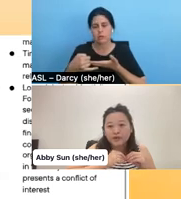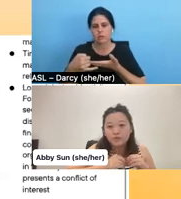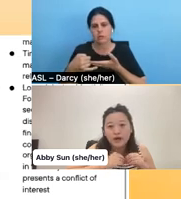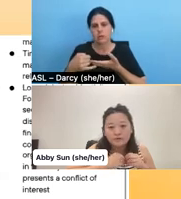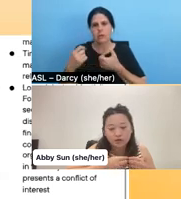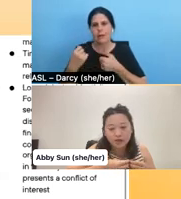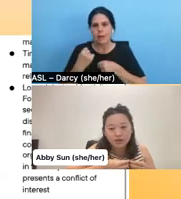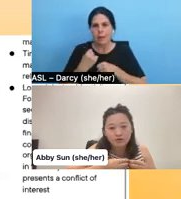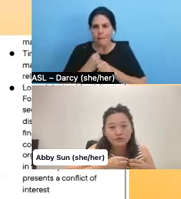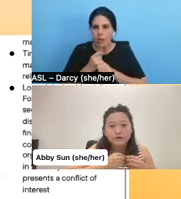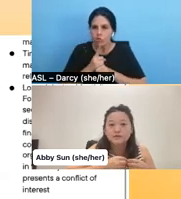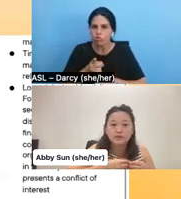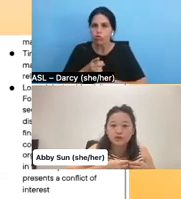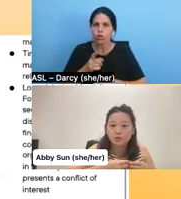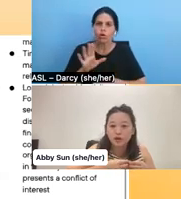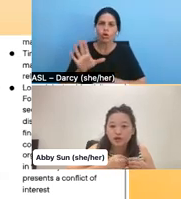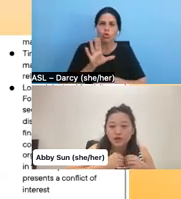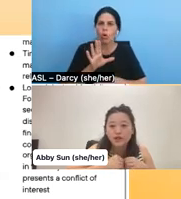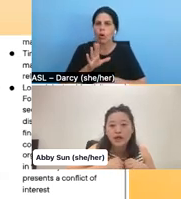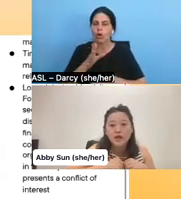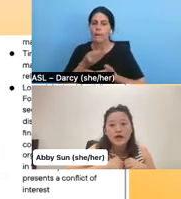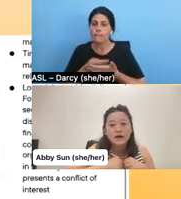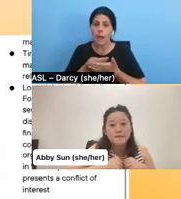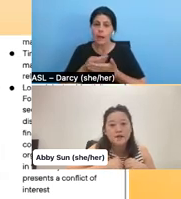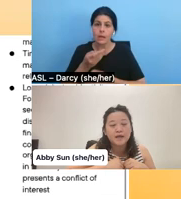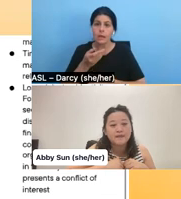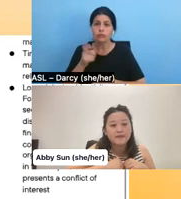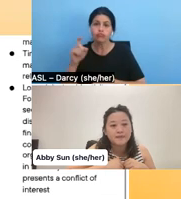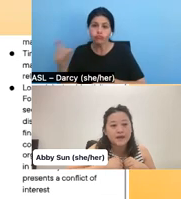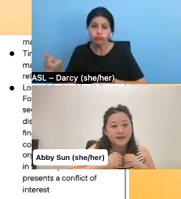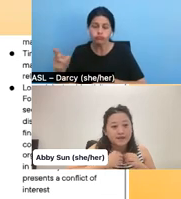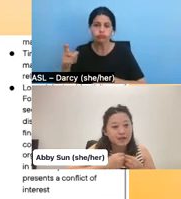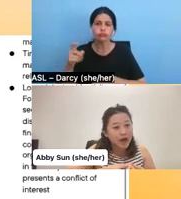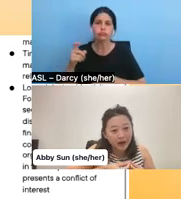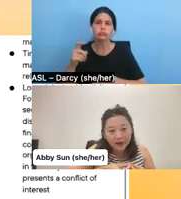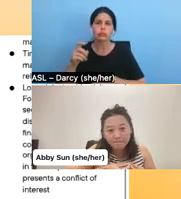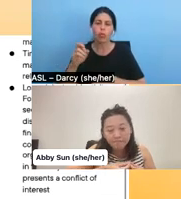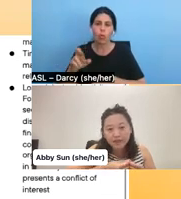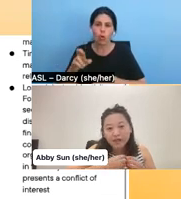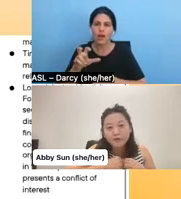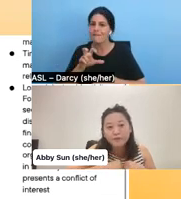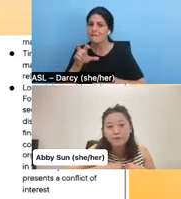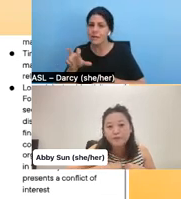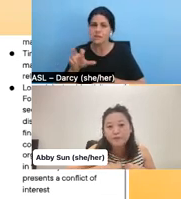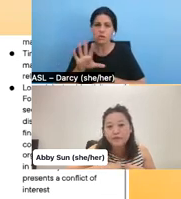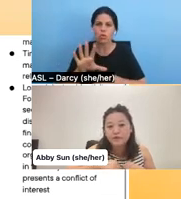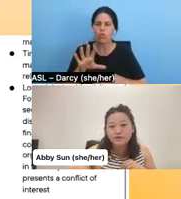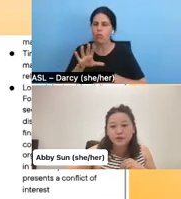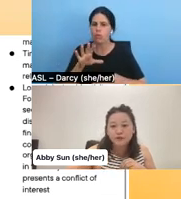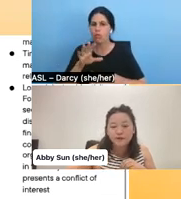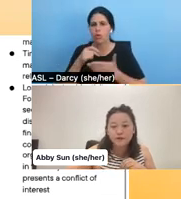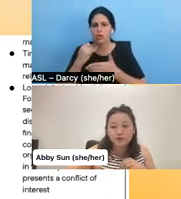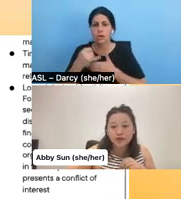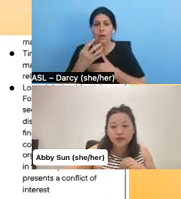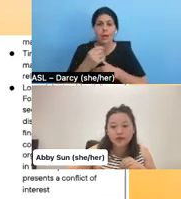the money you have donated or invested in your project, um, and that the time that other people in